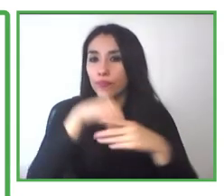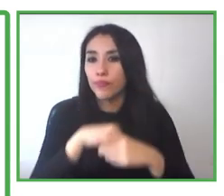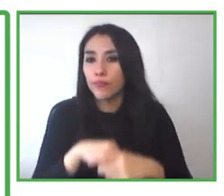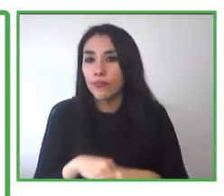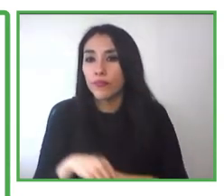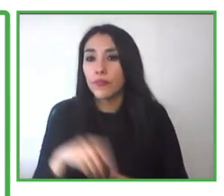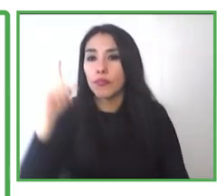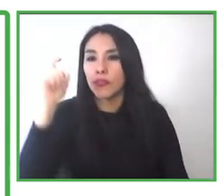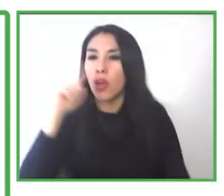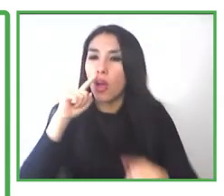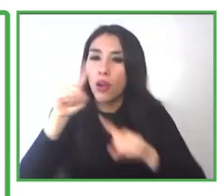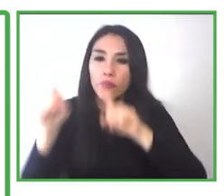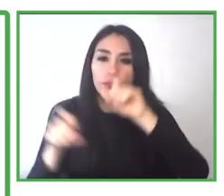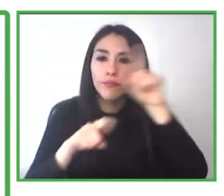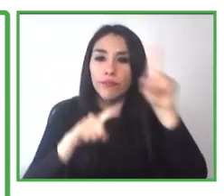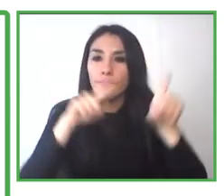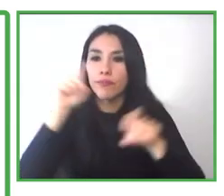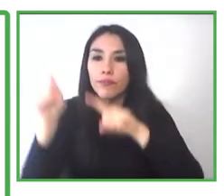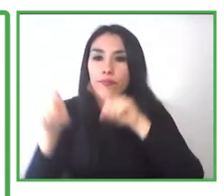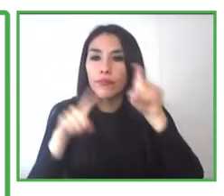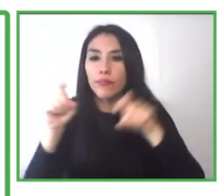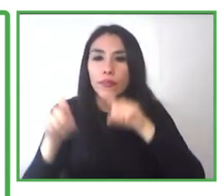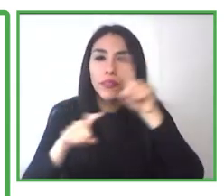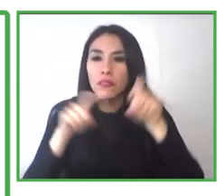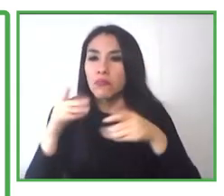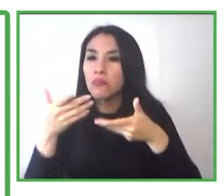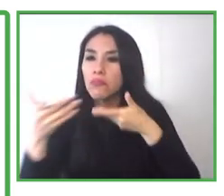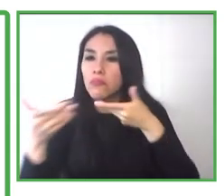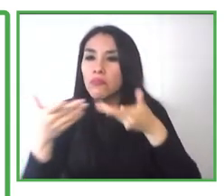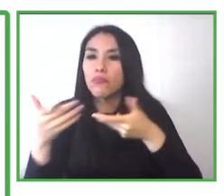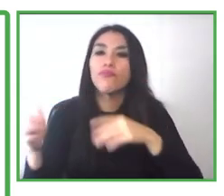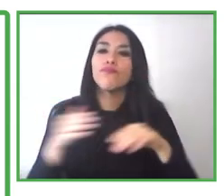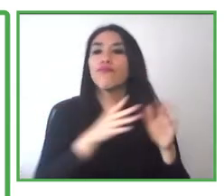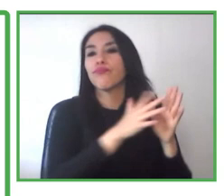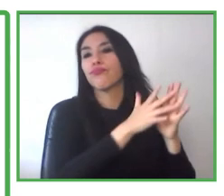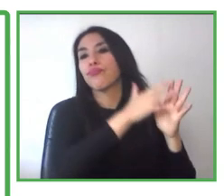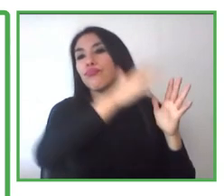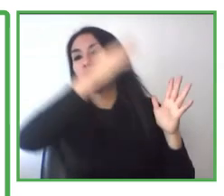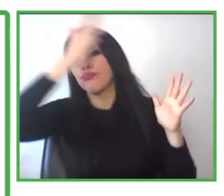helped him from the interview because he, he had the problem with interviews.